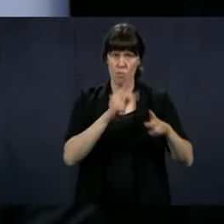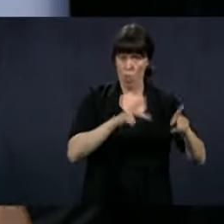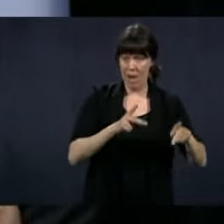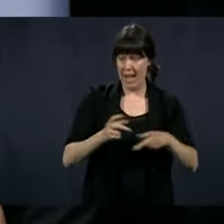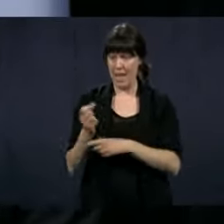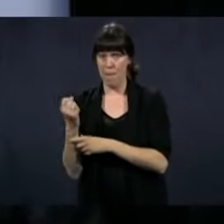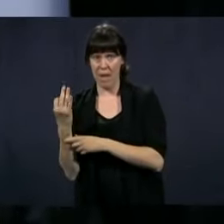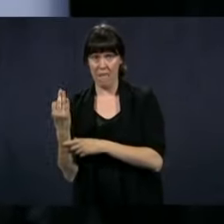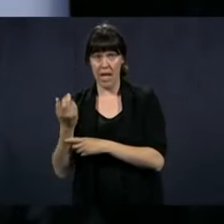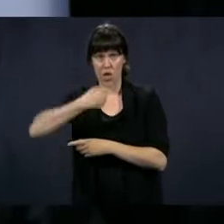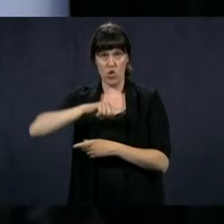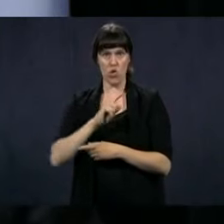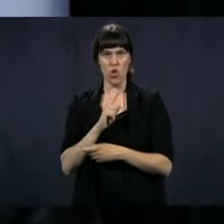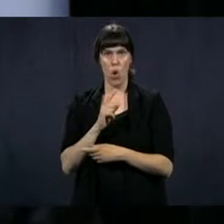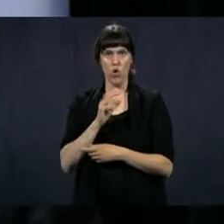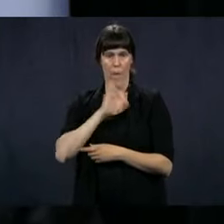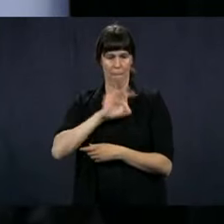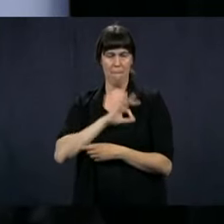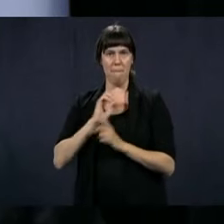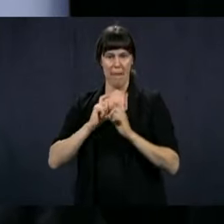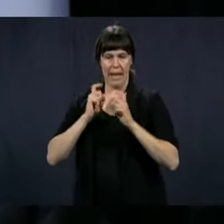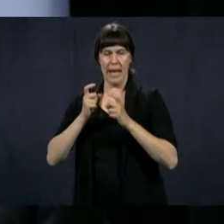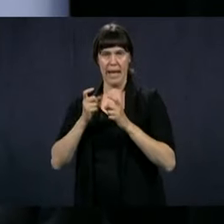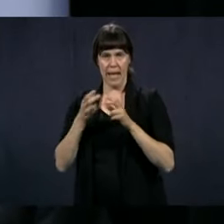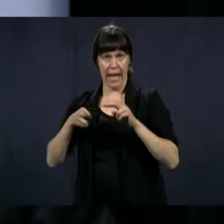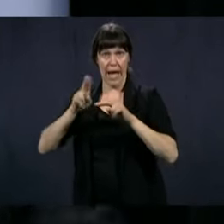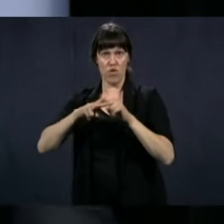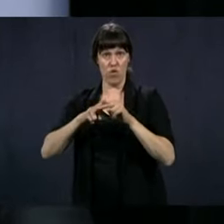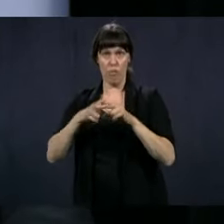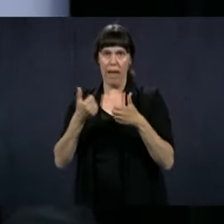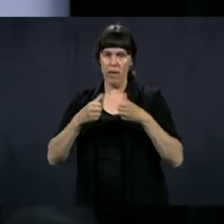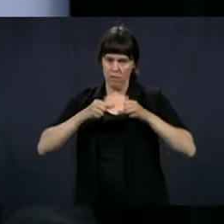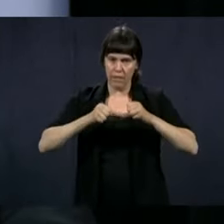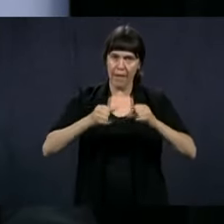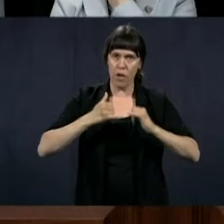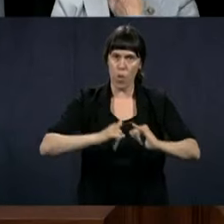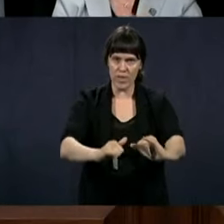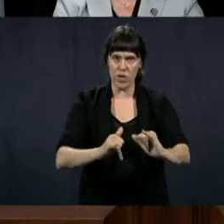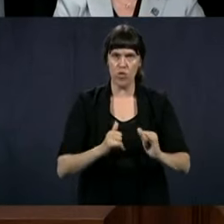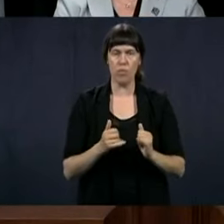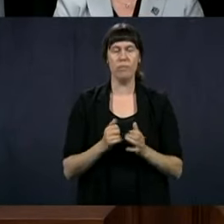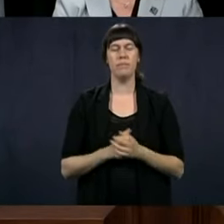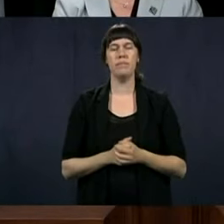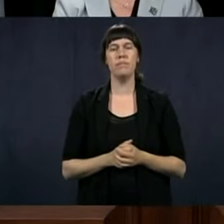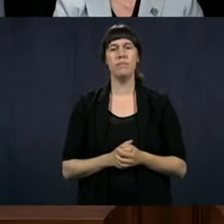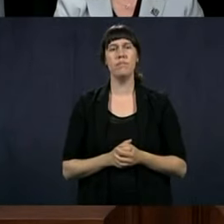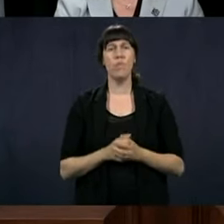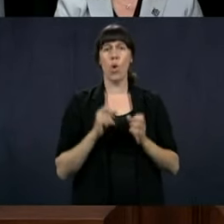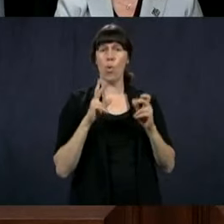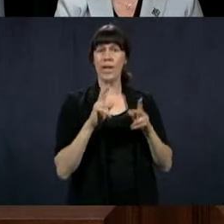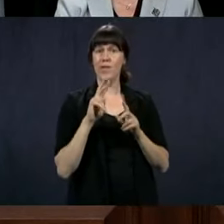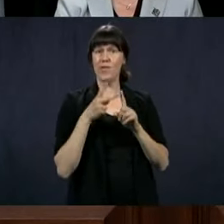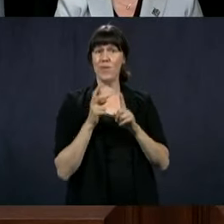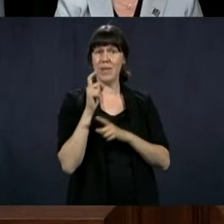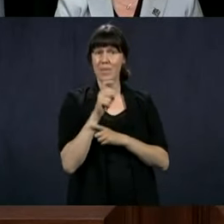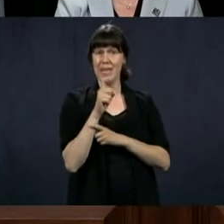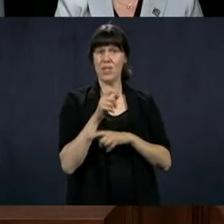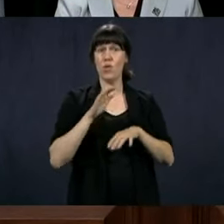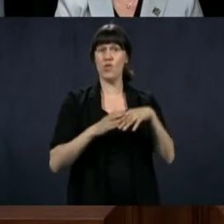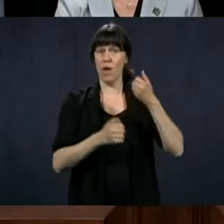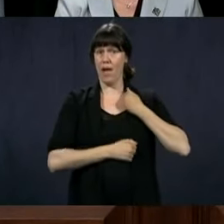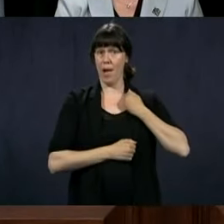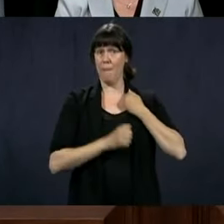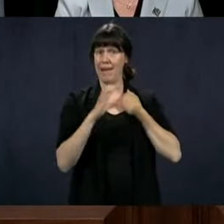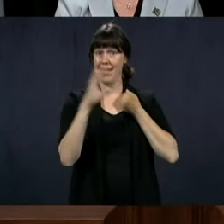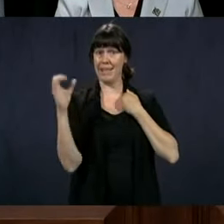stay for a good while yet, until at least this analysis is done. About the Canadian